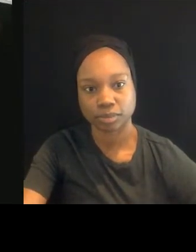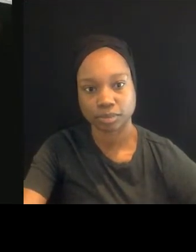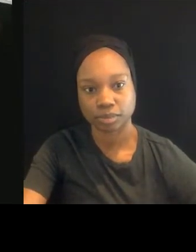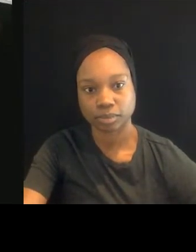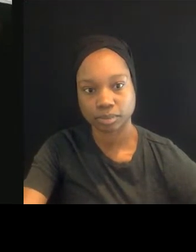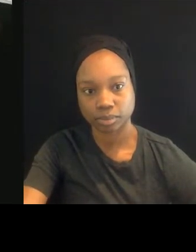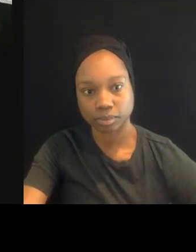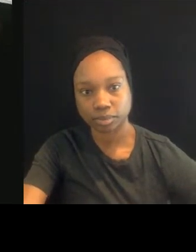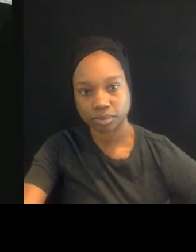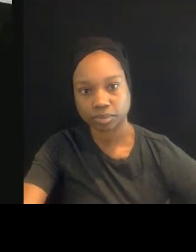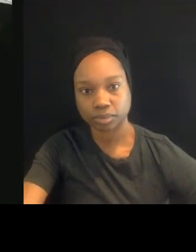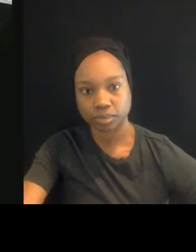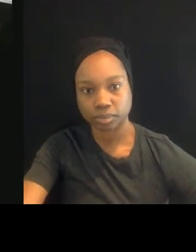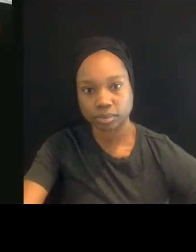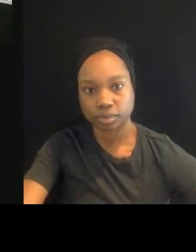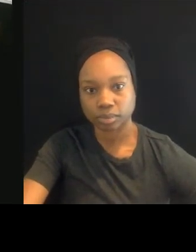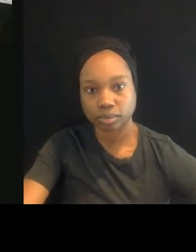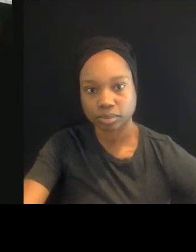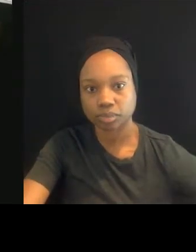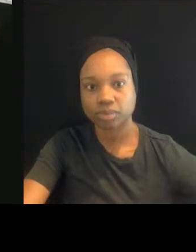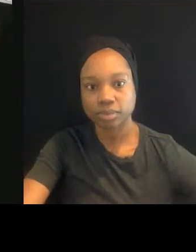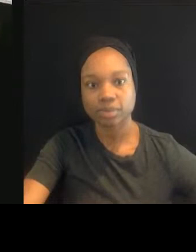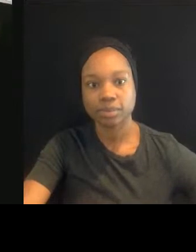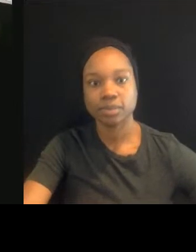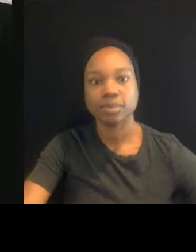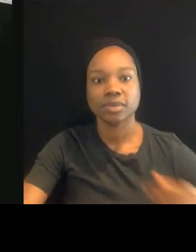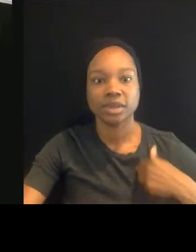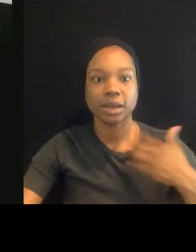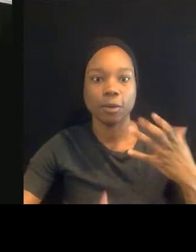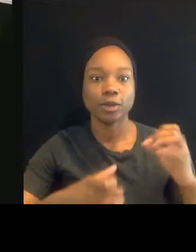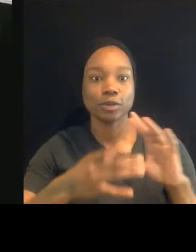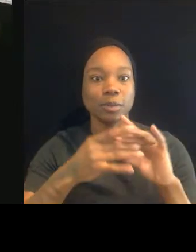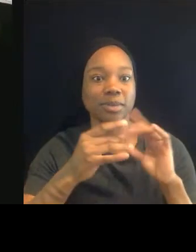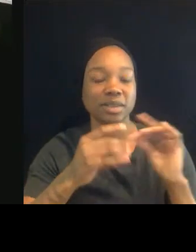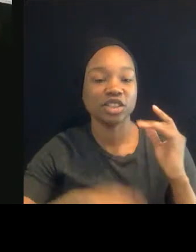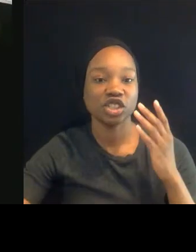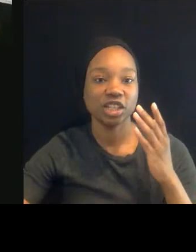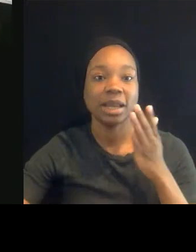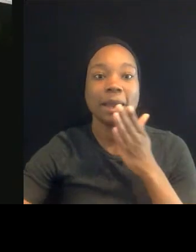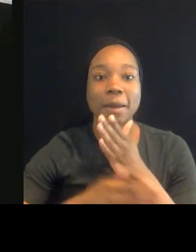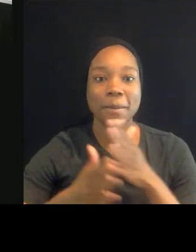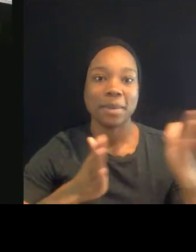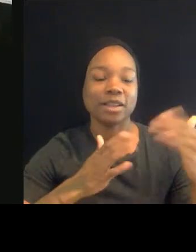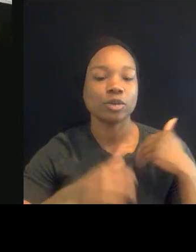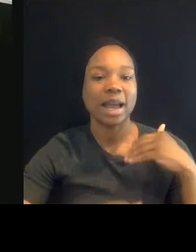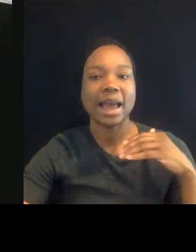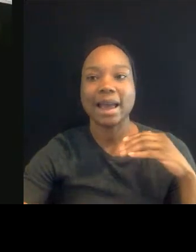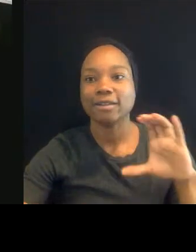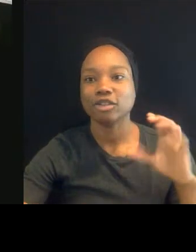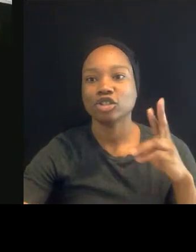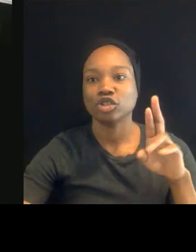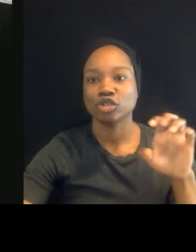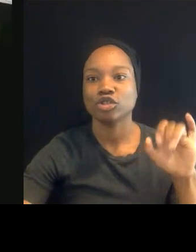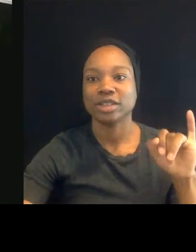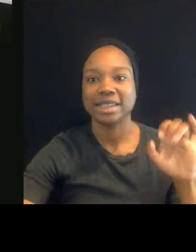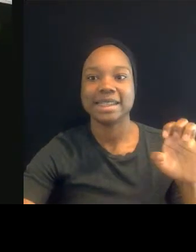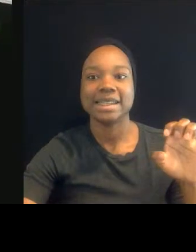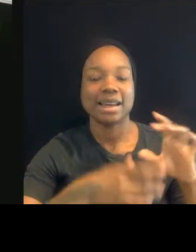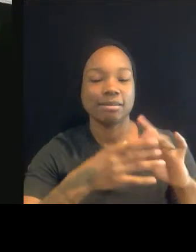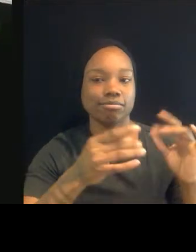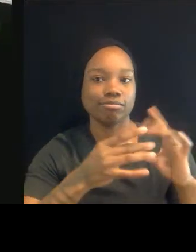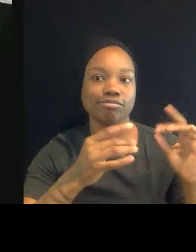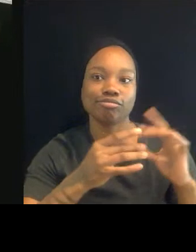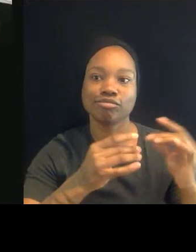Rhee back for some closing sort of moment of inspiration. I do want to also mention that I'm going to ask each of you to give us a closing thought before we take